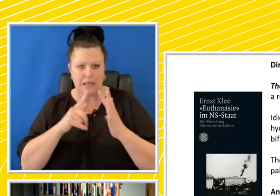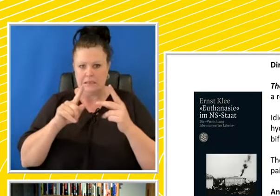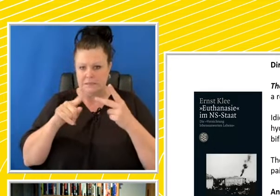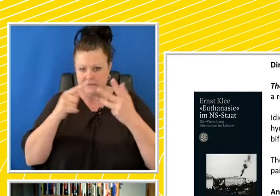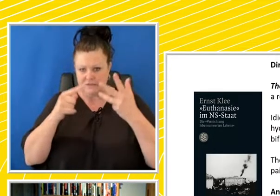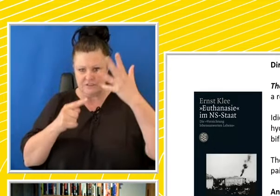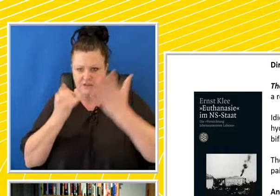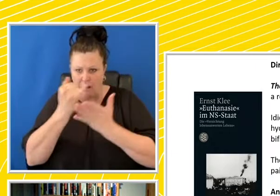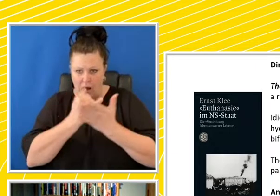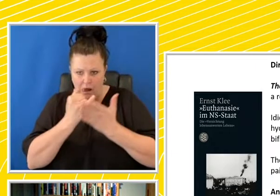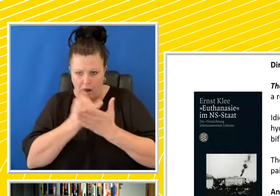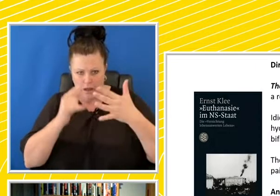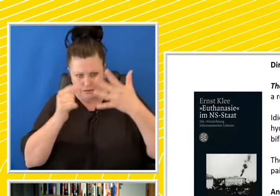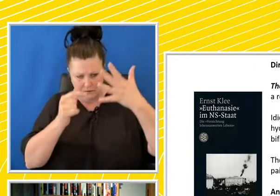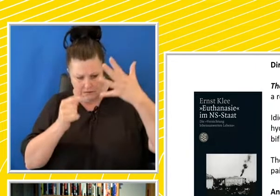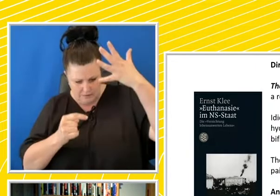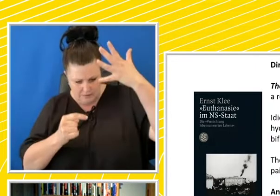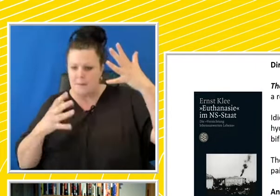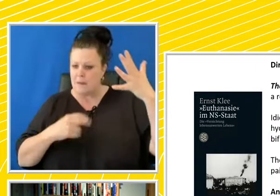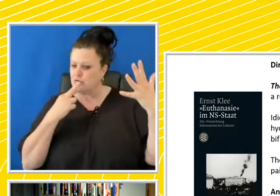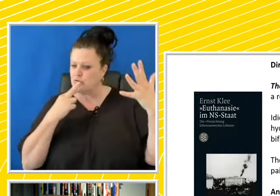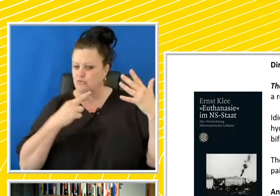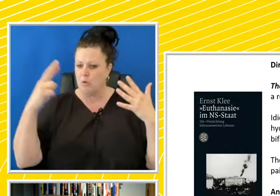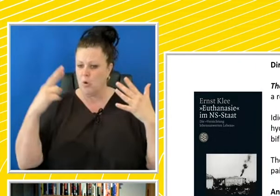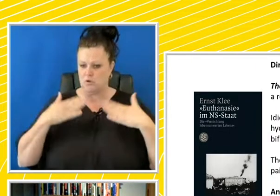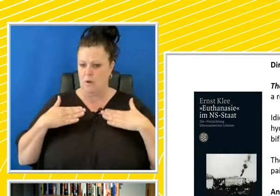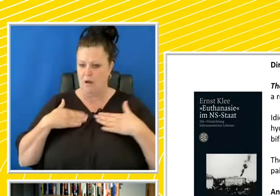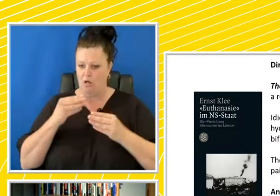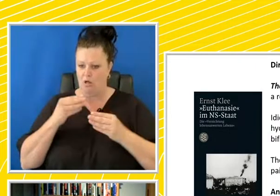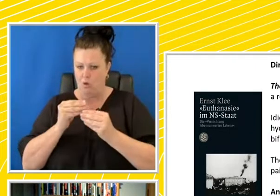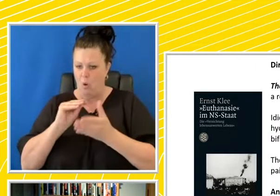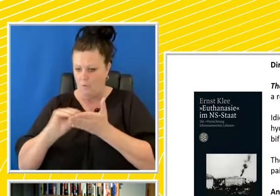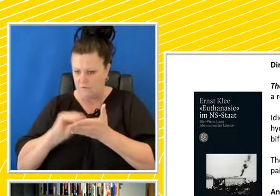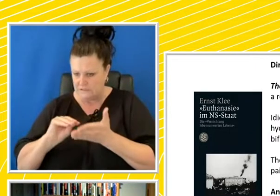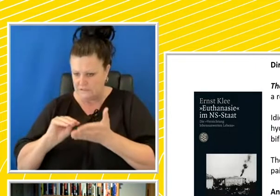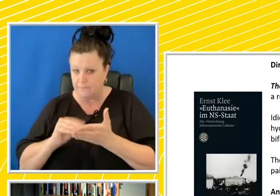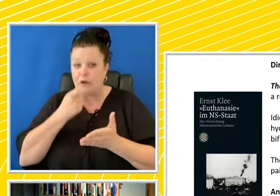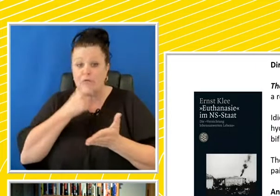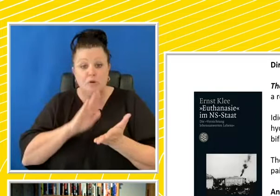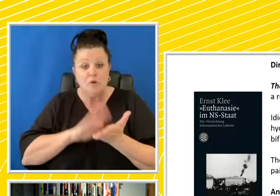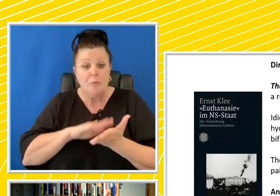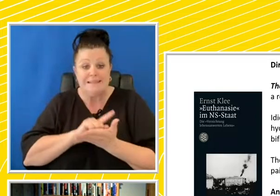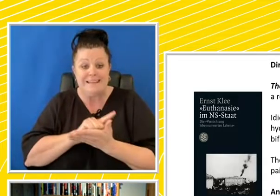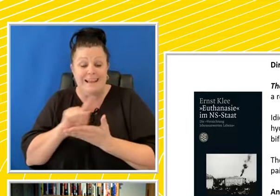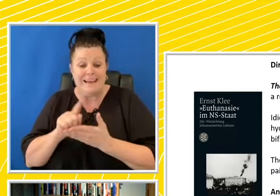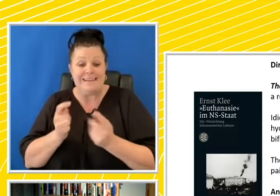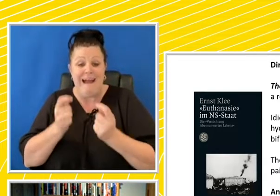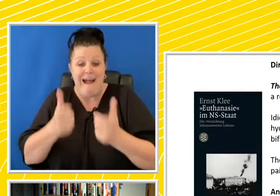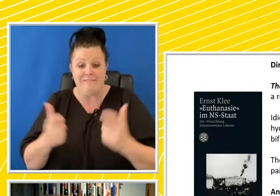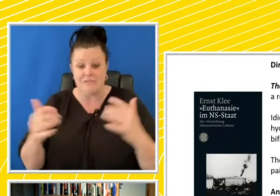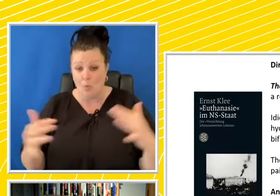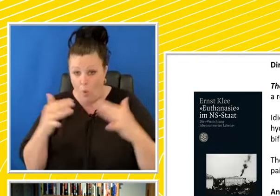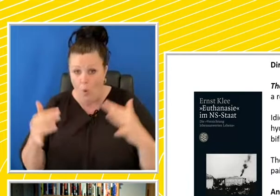etc., needed to be reported to the health office. And then a few months later, just after the outbreak of war,